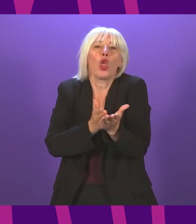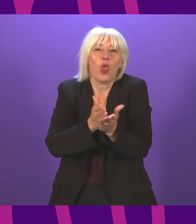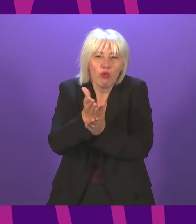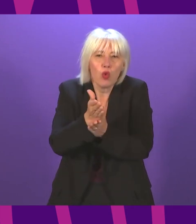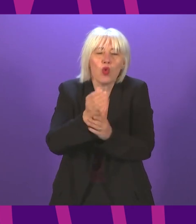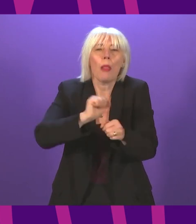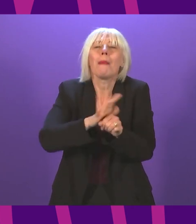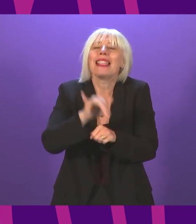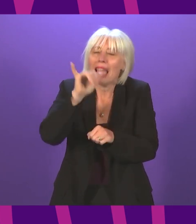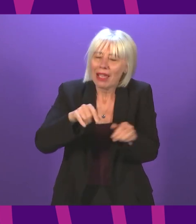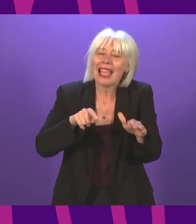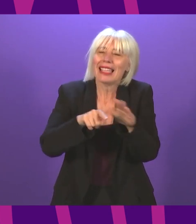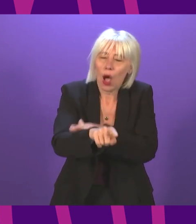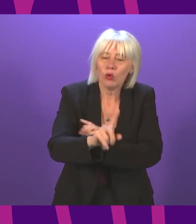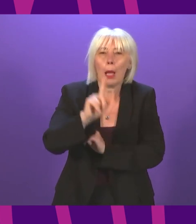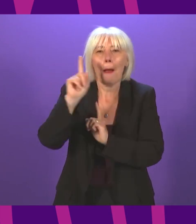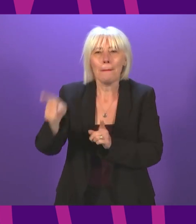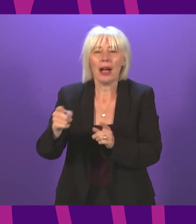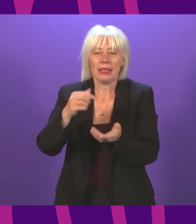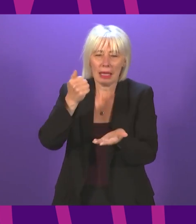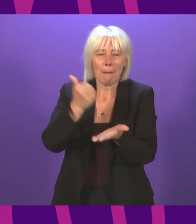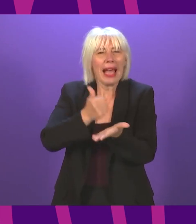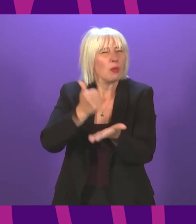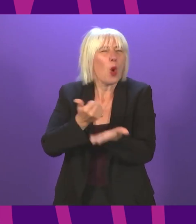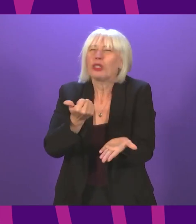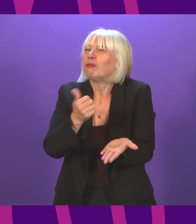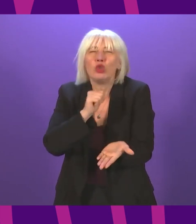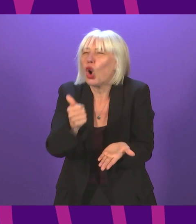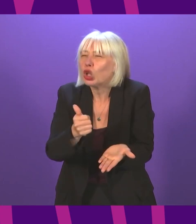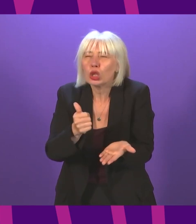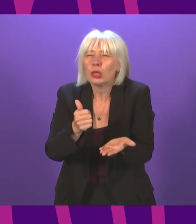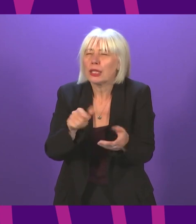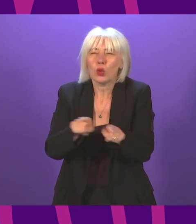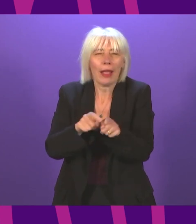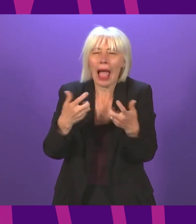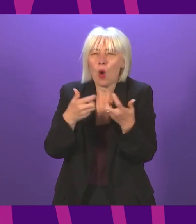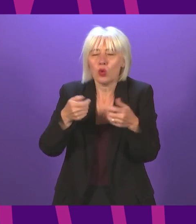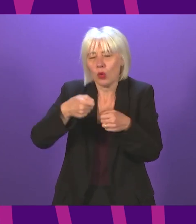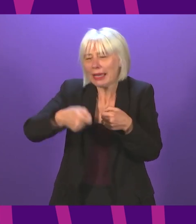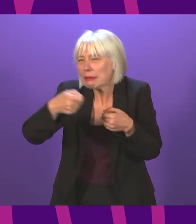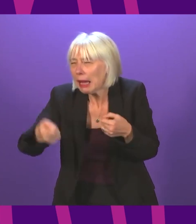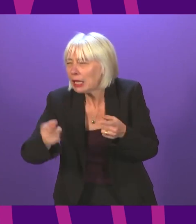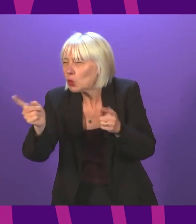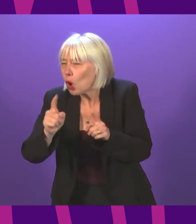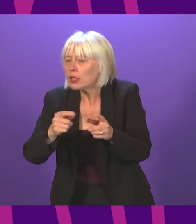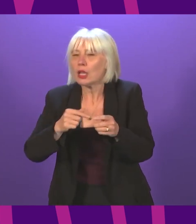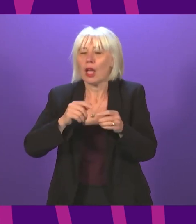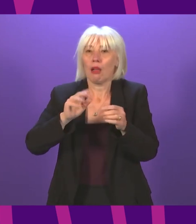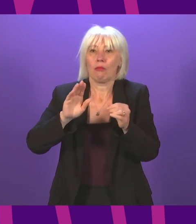are not. There's no time limit and an open door for expansion. So can I ask the First Minister, where does this stop?